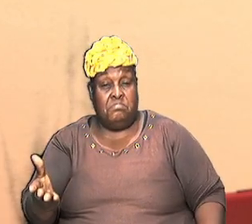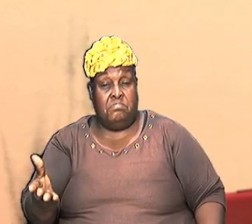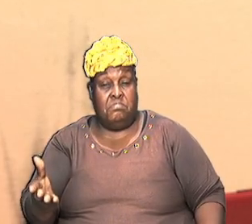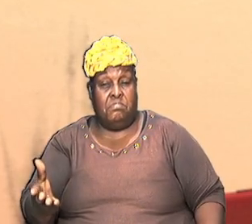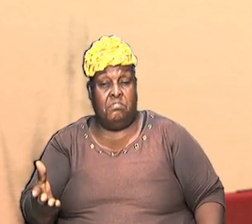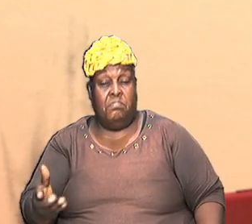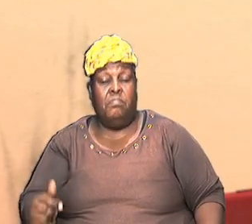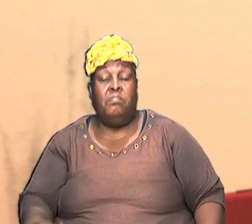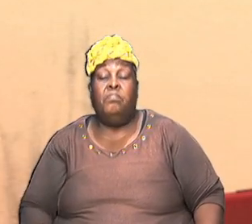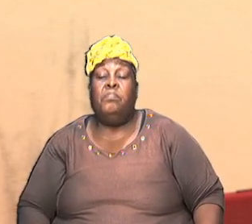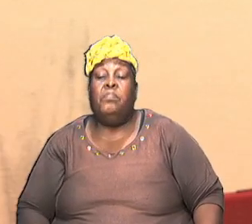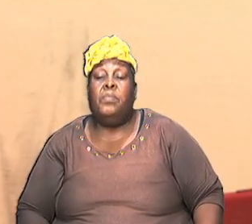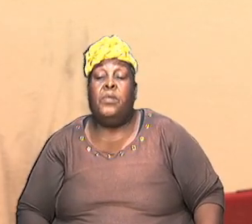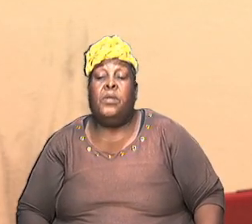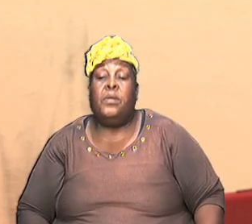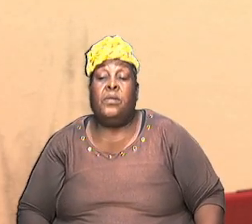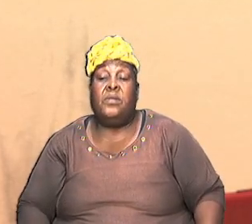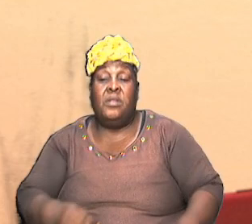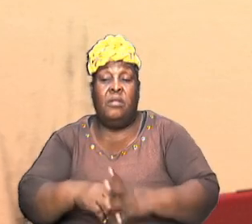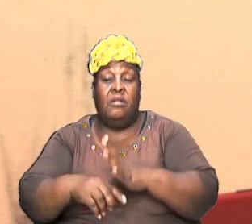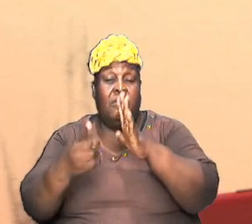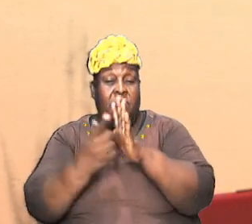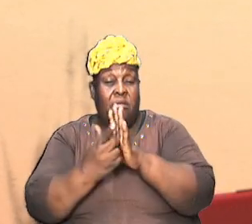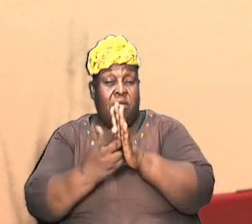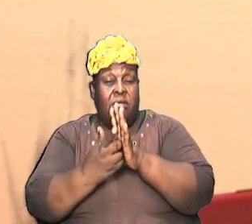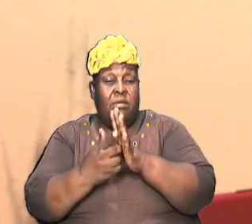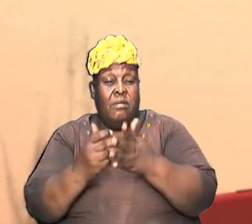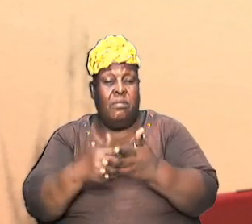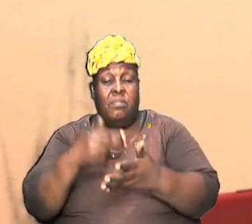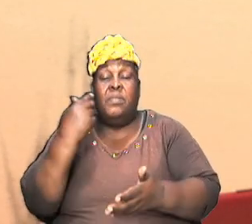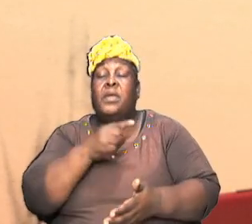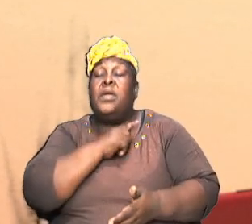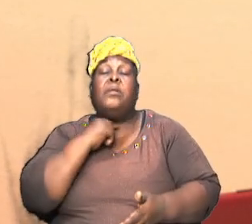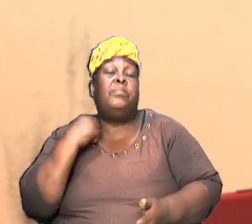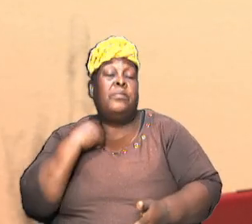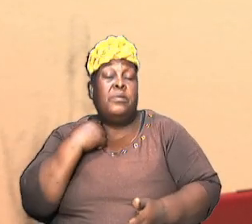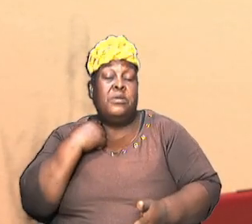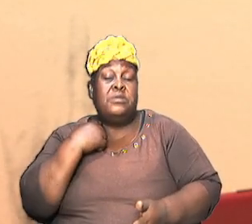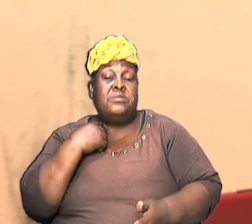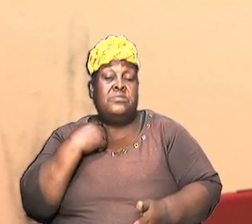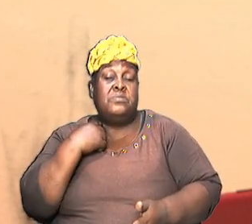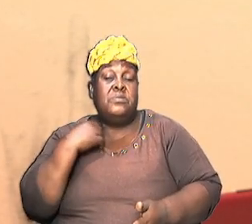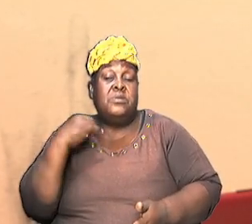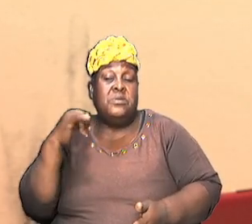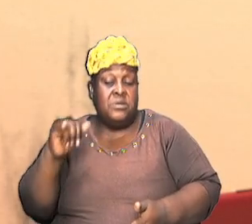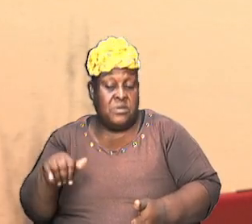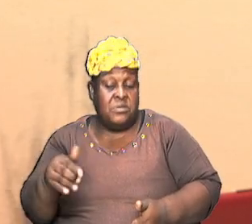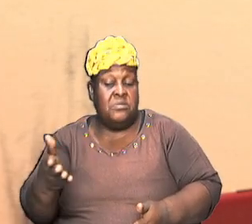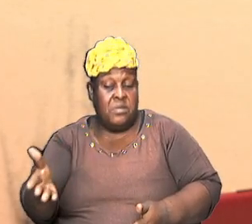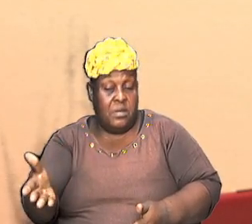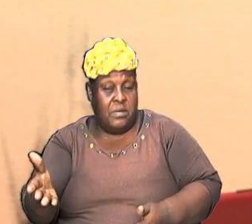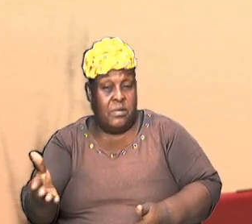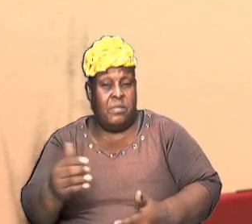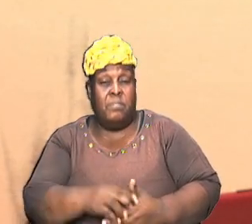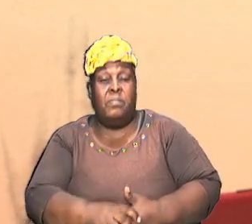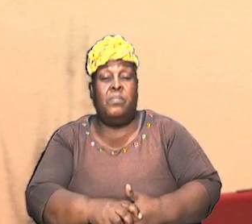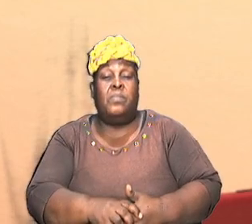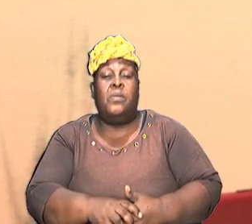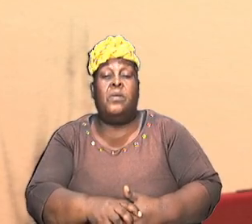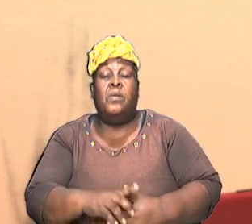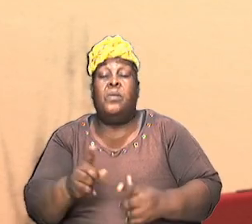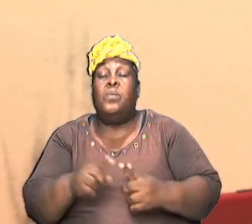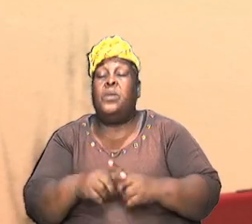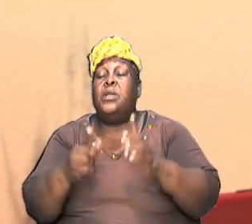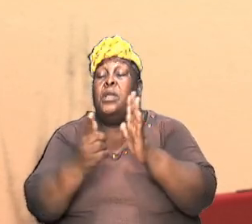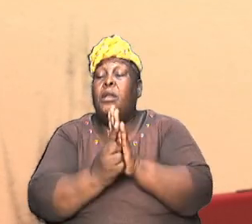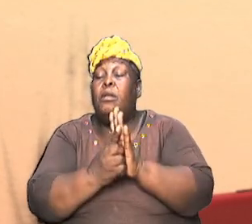notice that during the law the high priest was there notice that after the law is